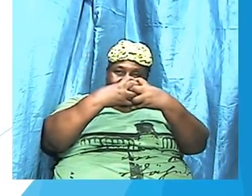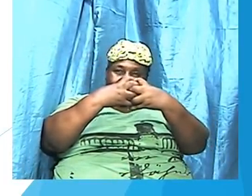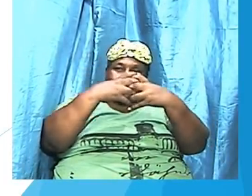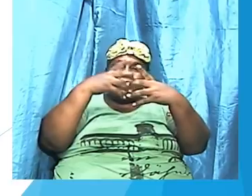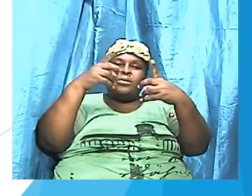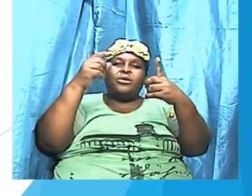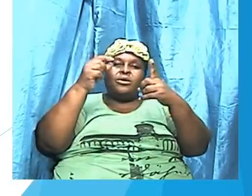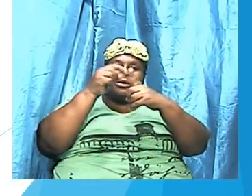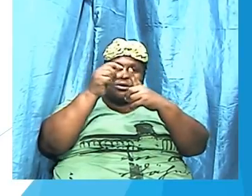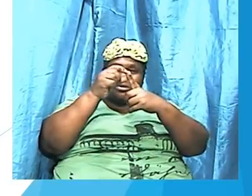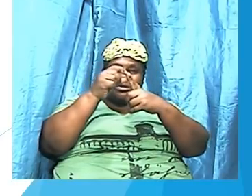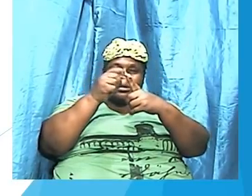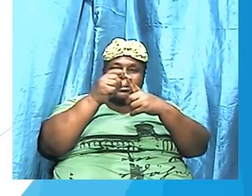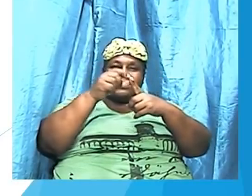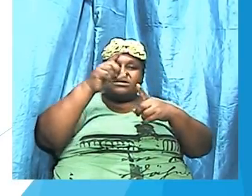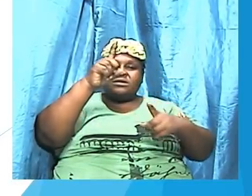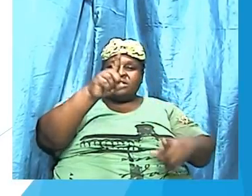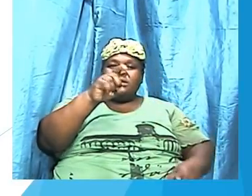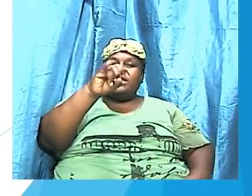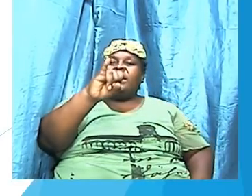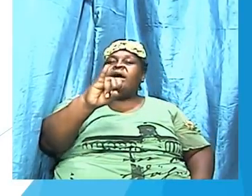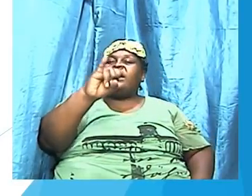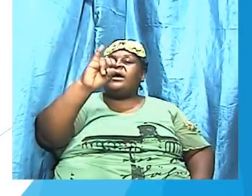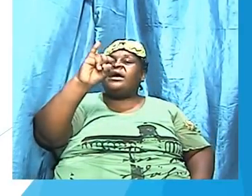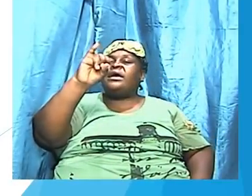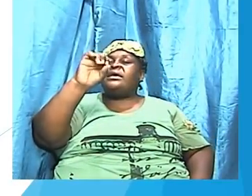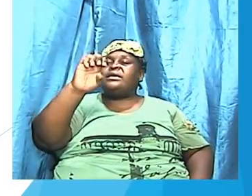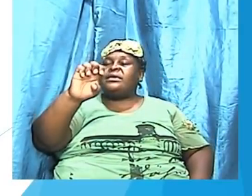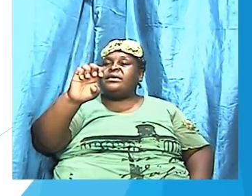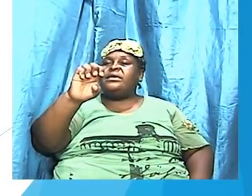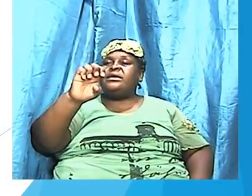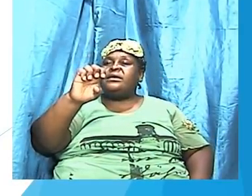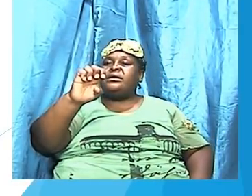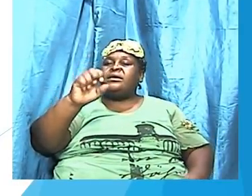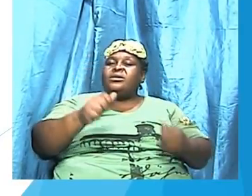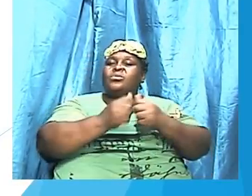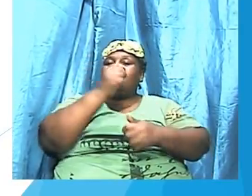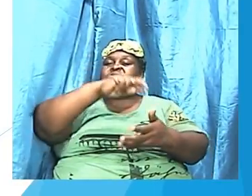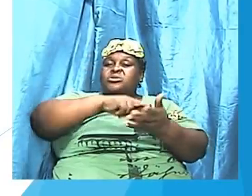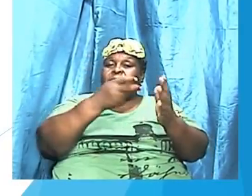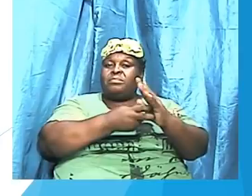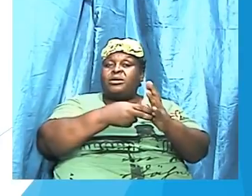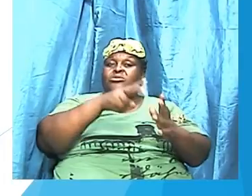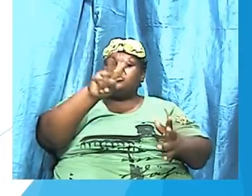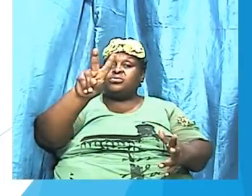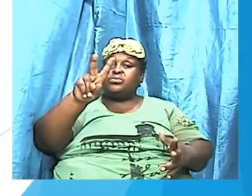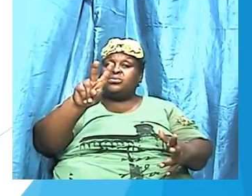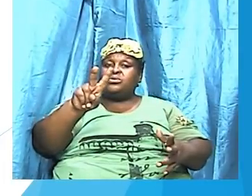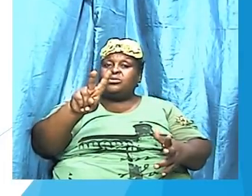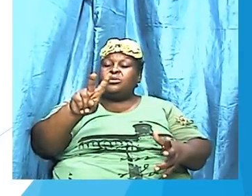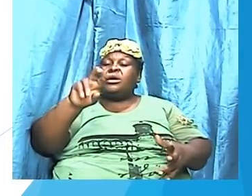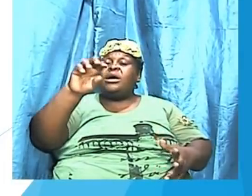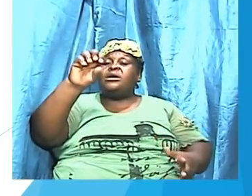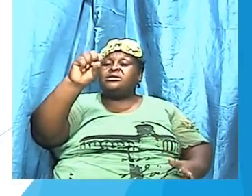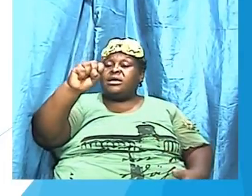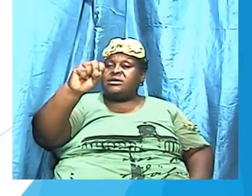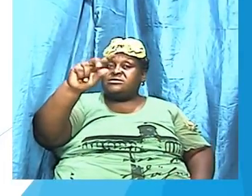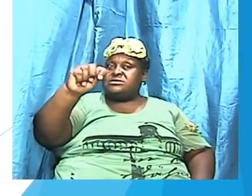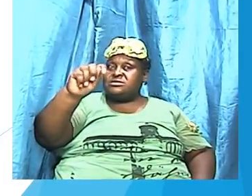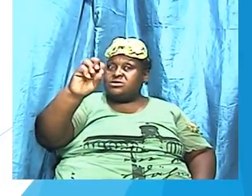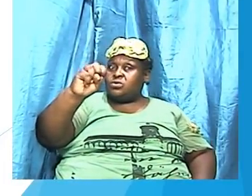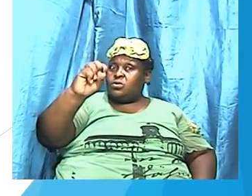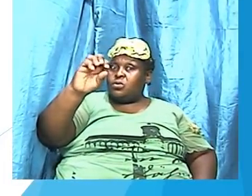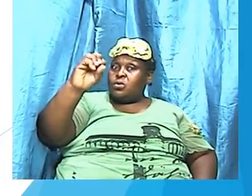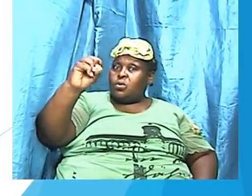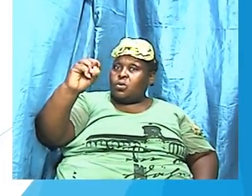of the word di which means two and the word stomos which is the